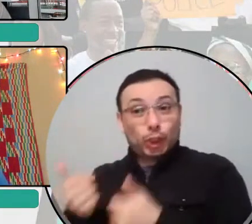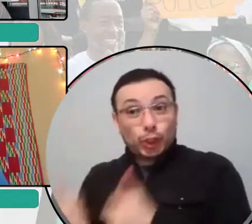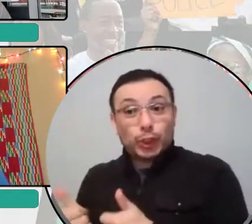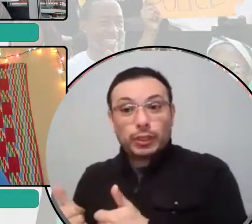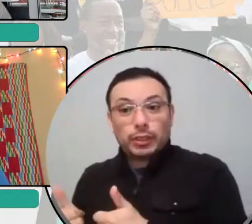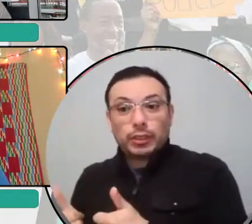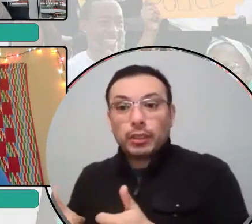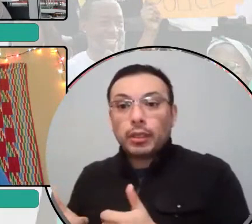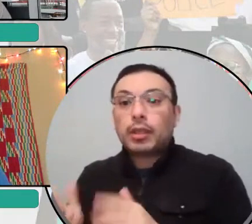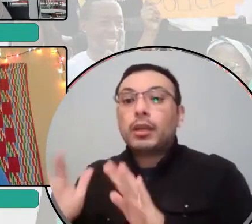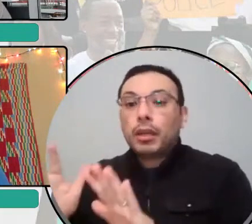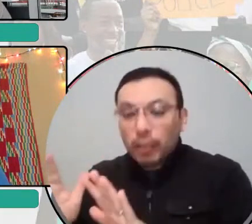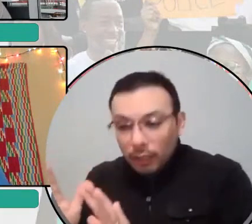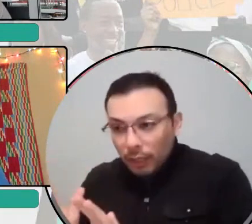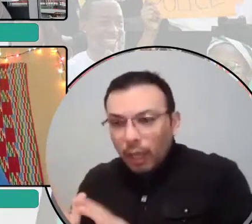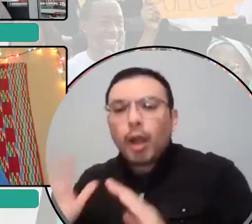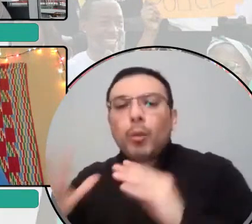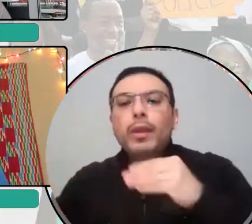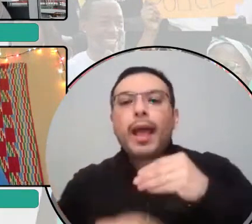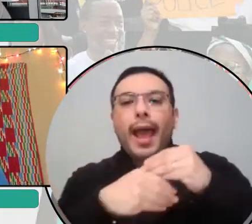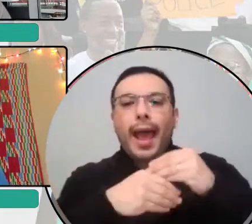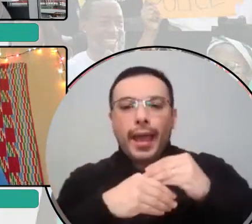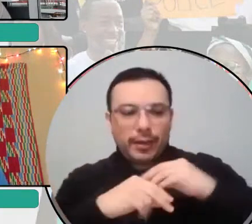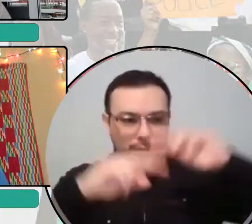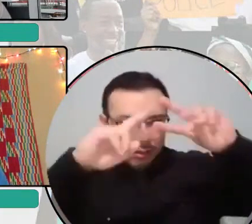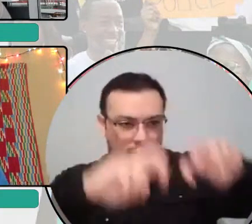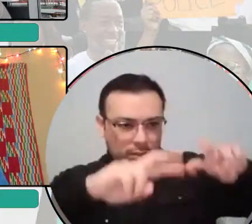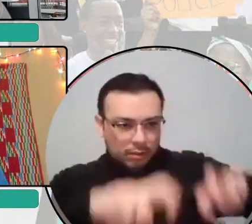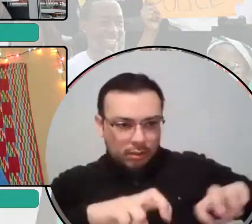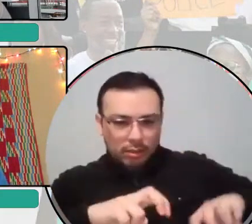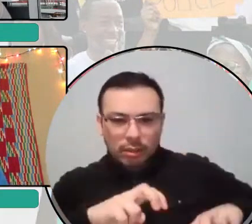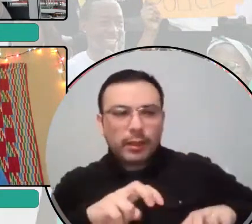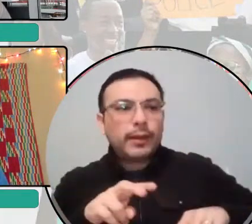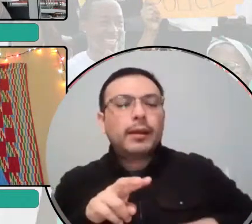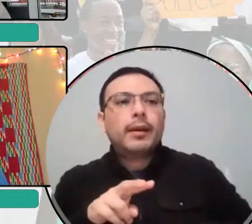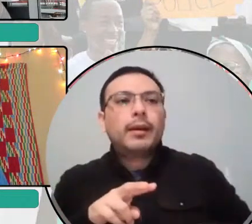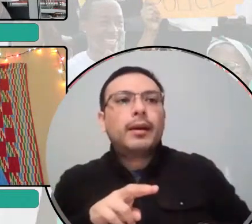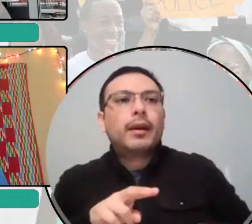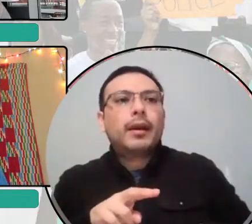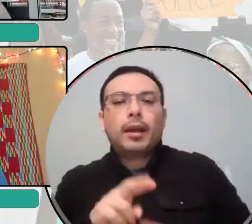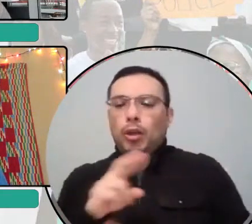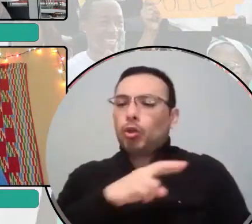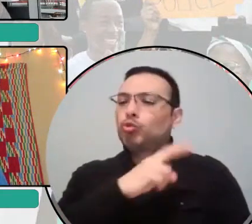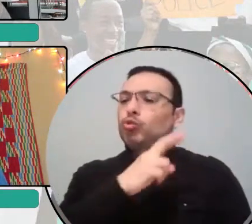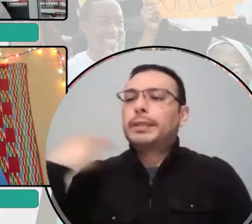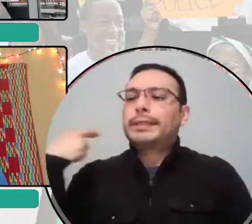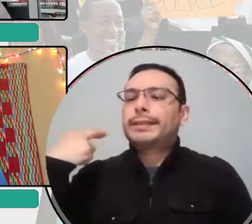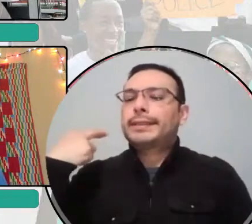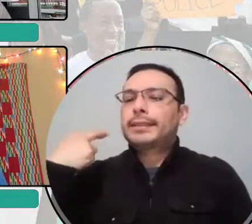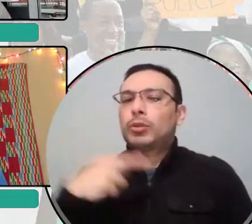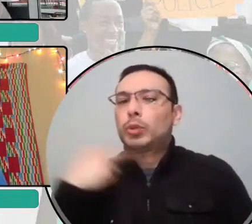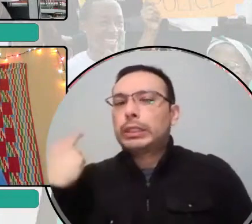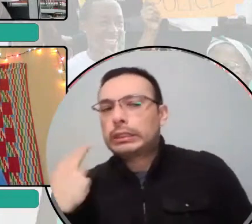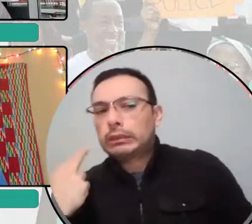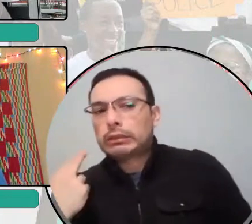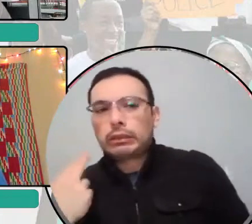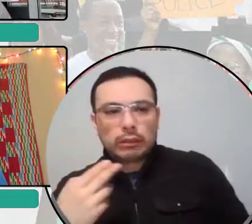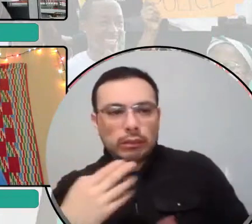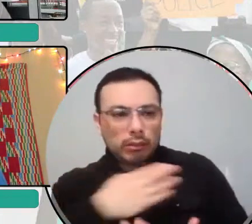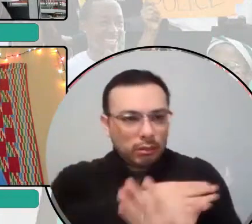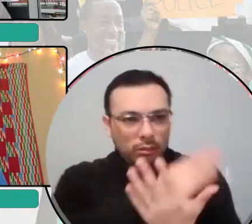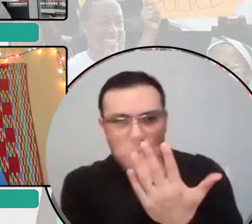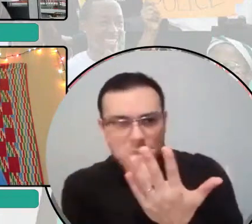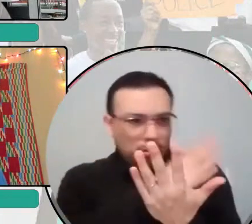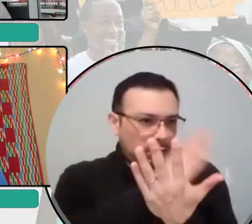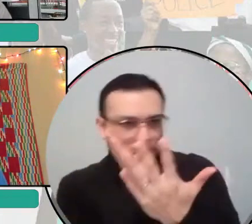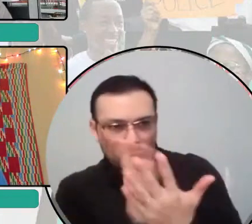assessment of people's risk factors that was going to put the same people likely, um, you know, being held. And so people